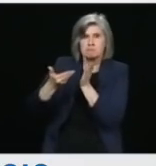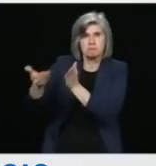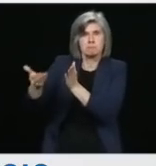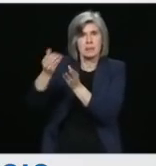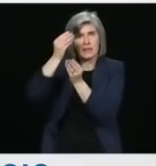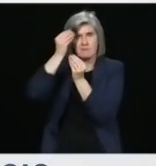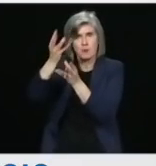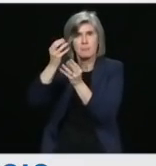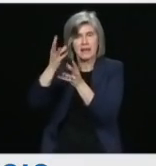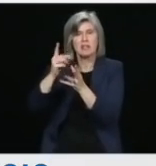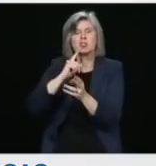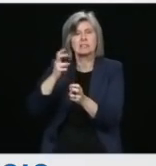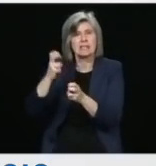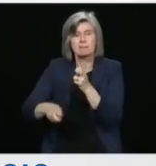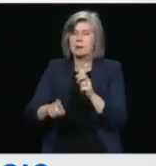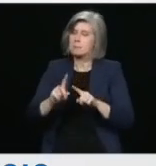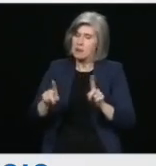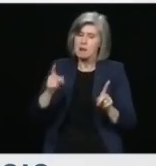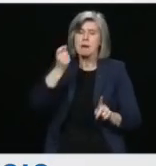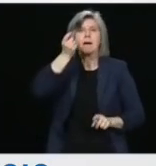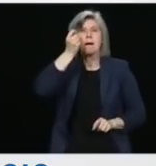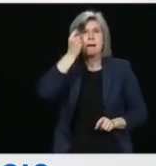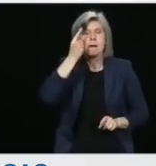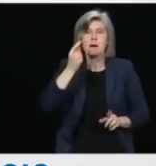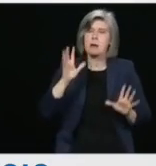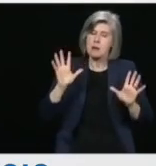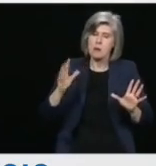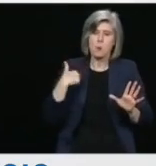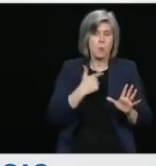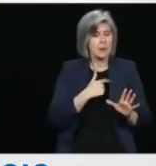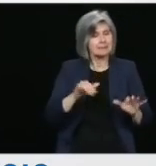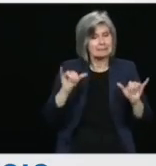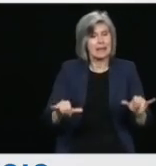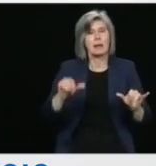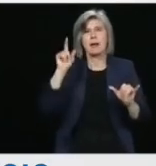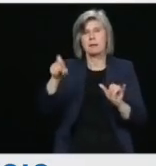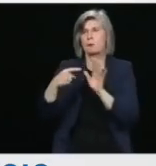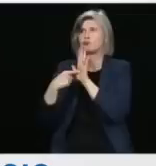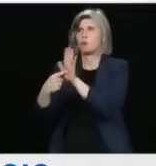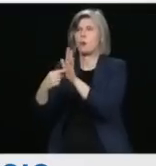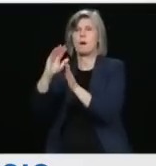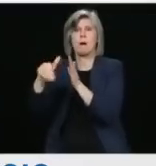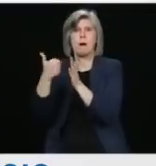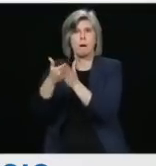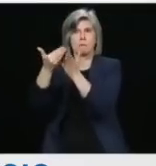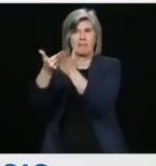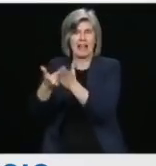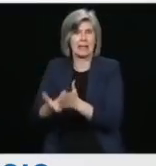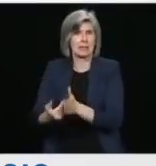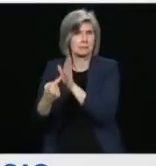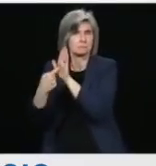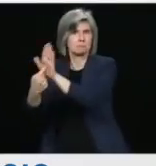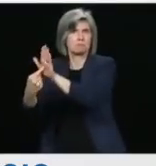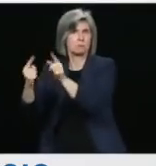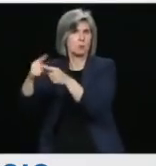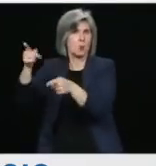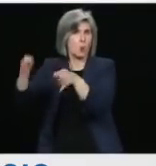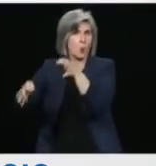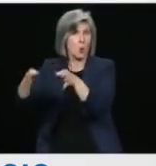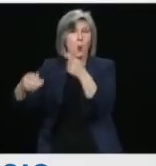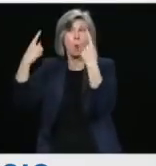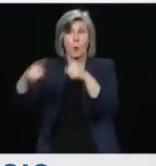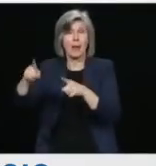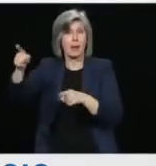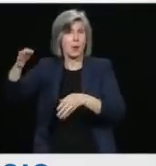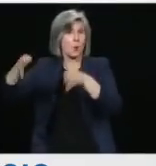ensuring that the court has all the facts before it when considering a warrant application. We continue addressing